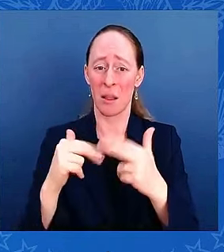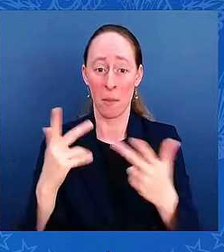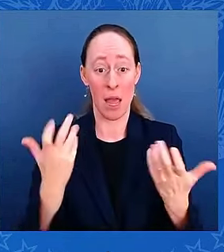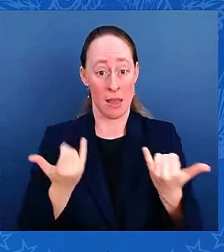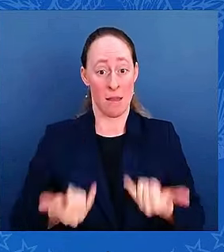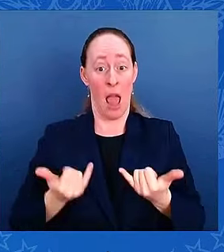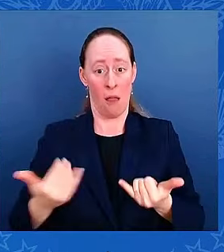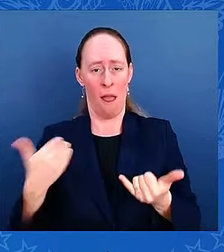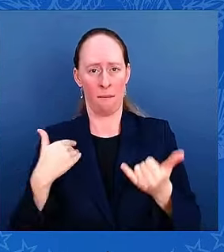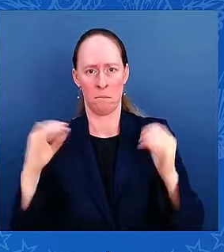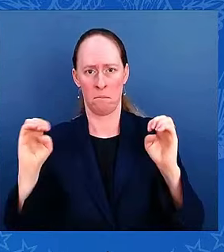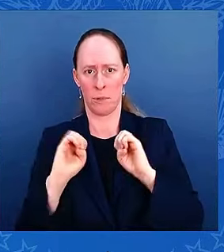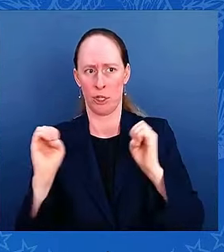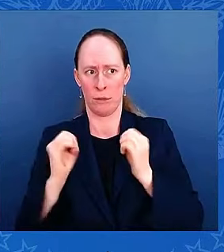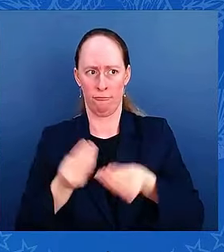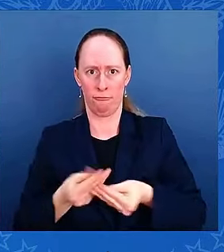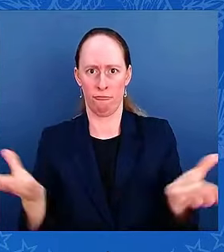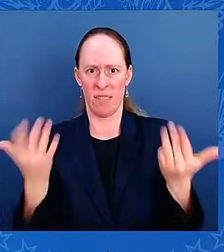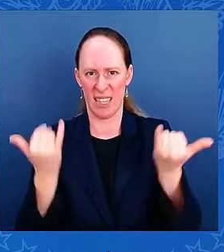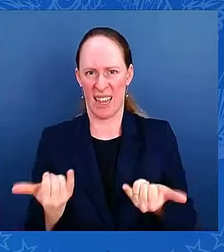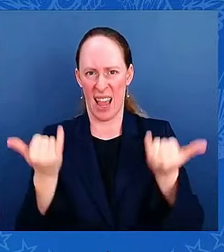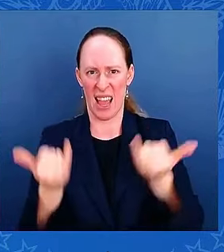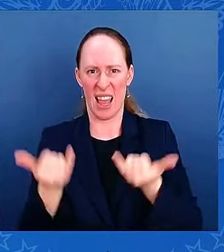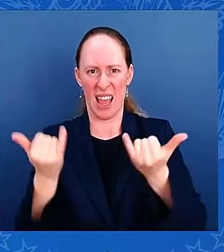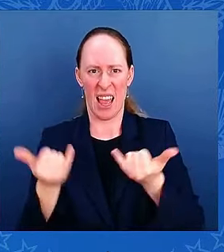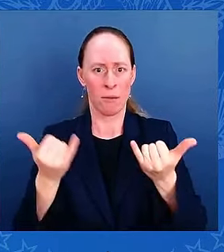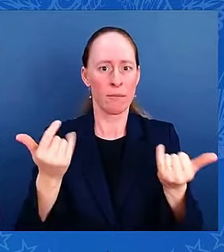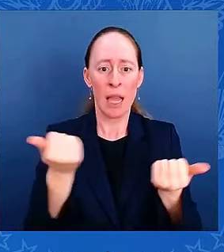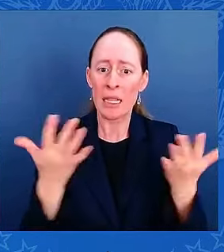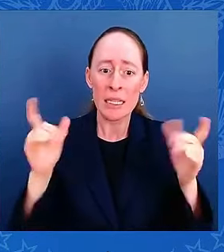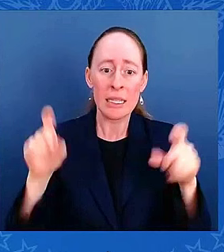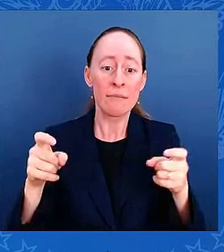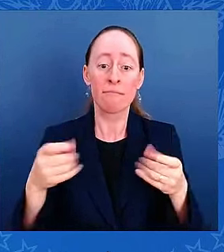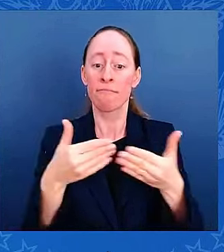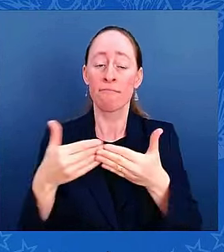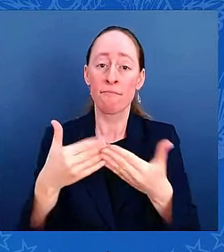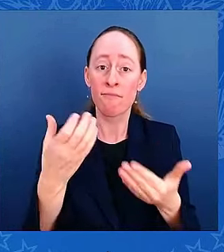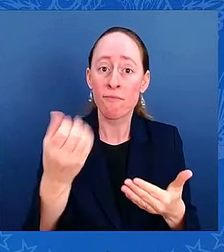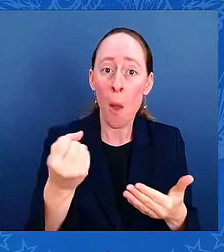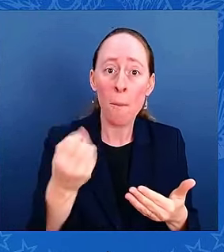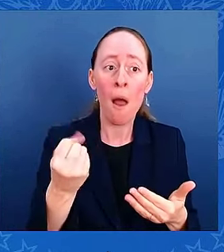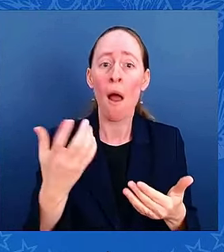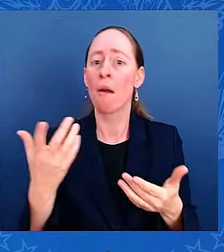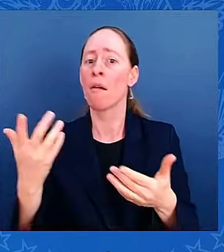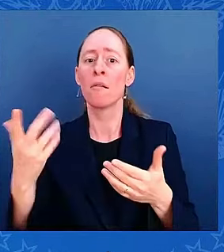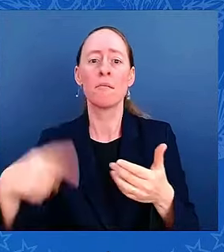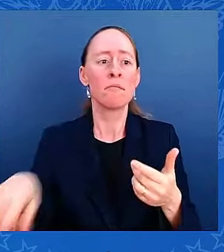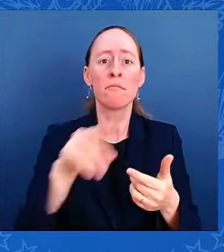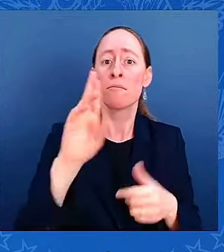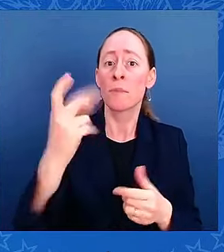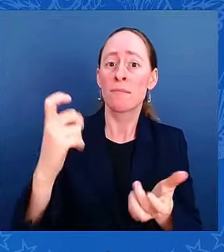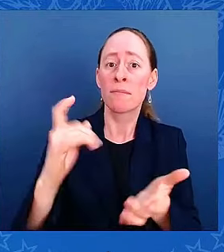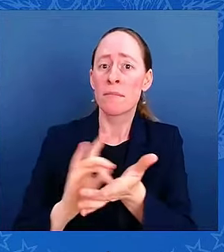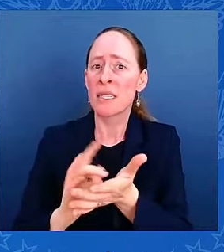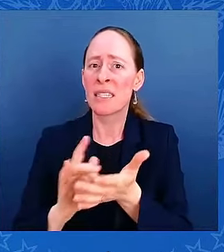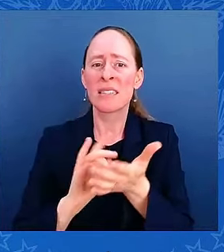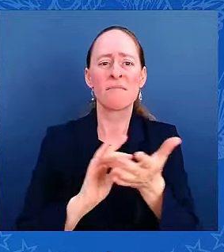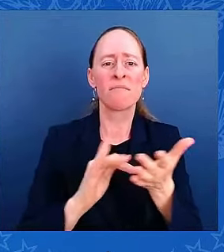just to be able to get a prescription filled, to get a baby formula done. All the things, that $750 that they're talking about,